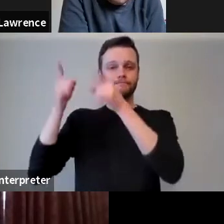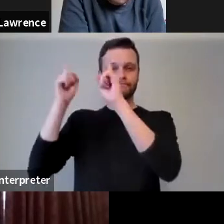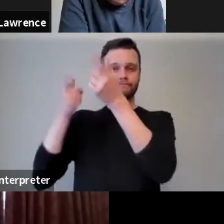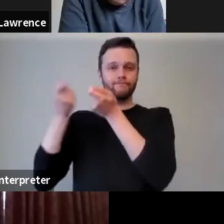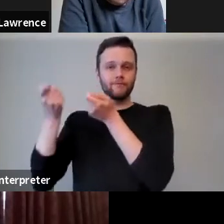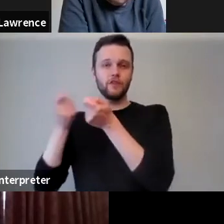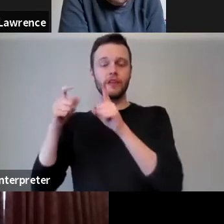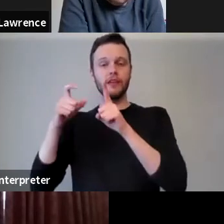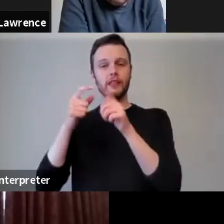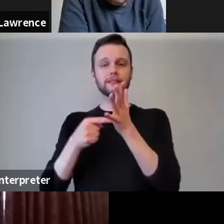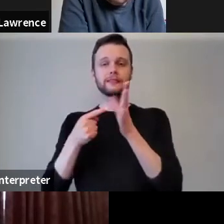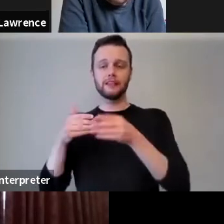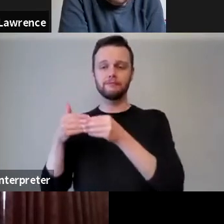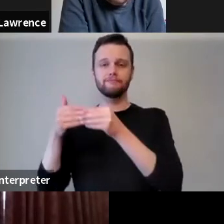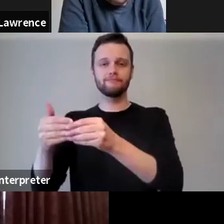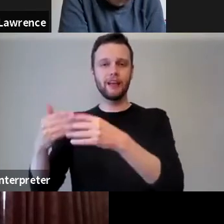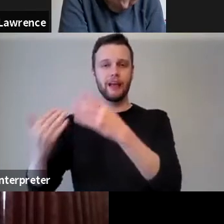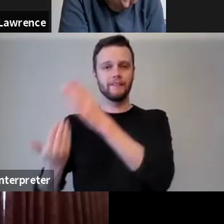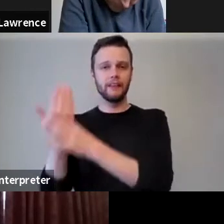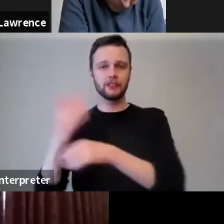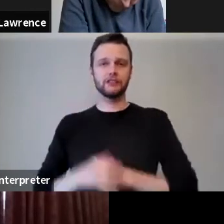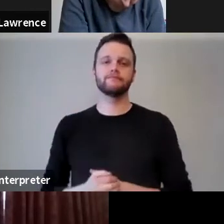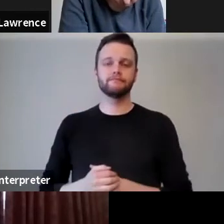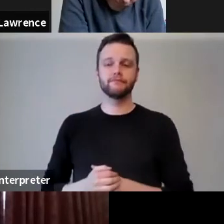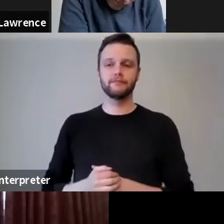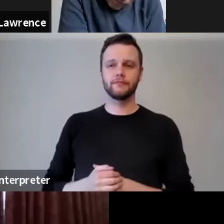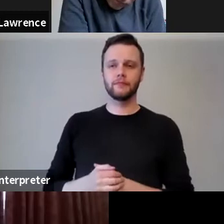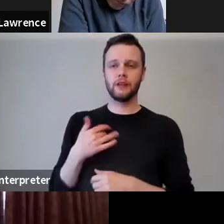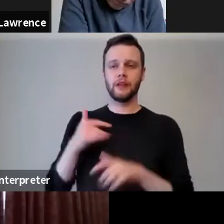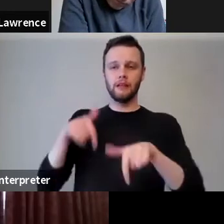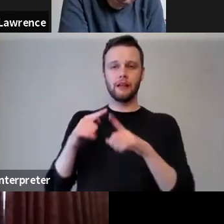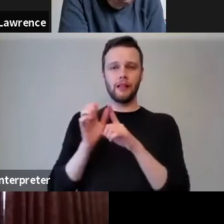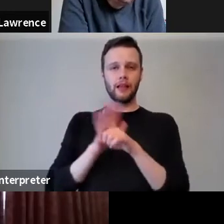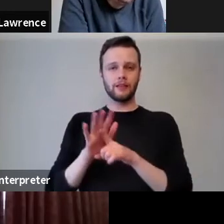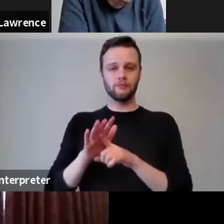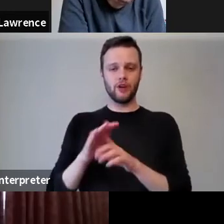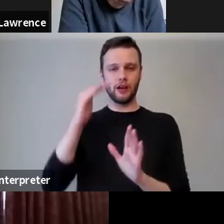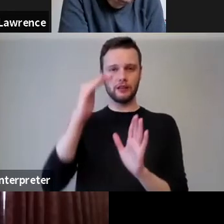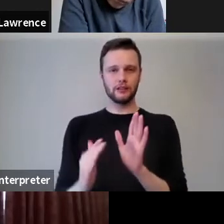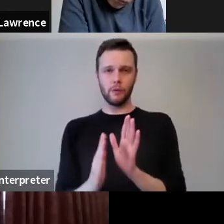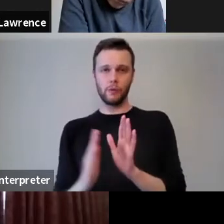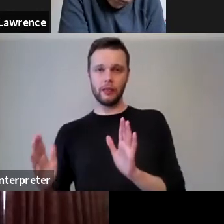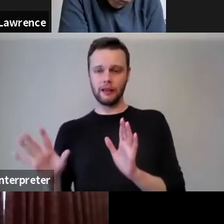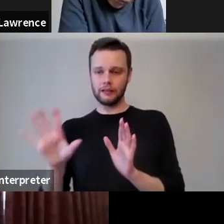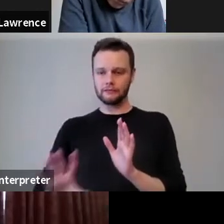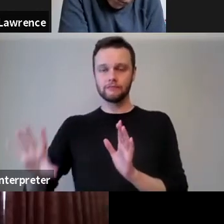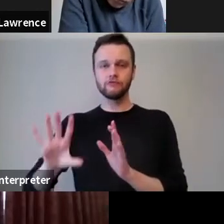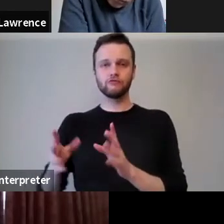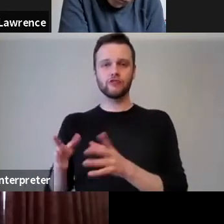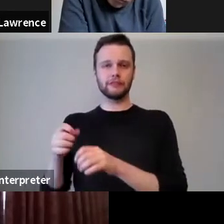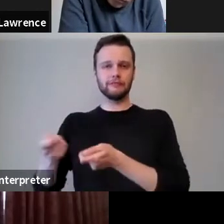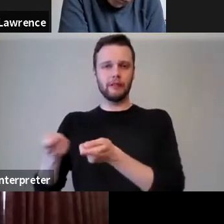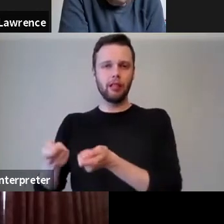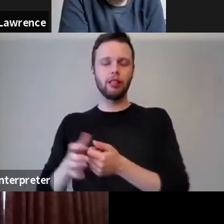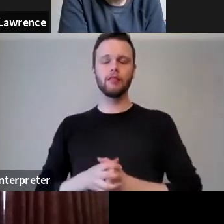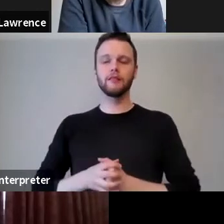Driven Innovation Programme and we are part of the Edinburgh Southeast Scotland City Region deal. So we are